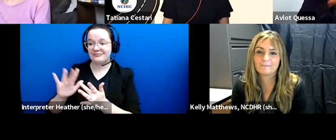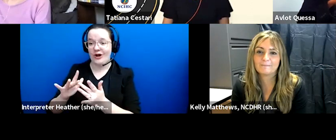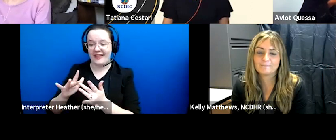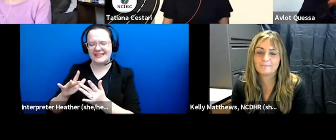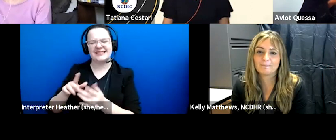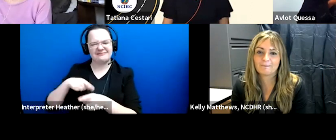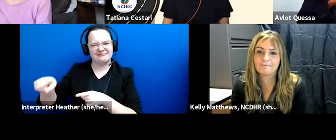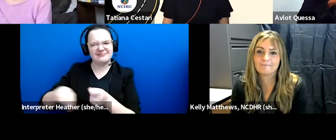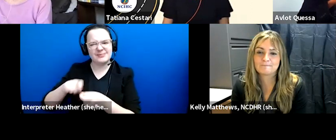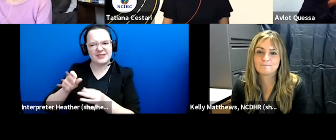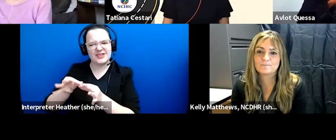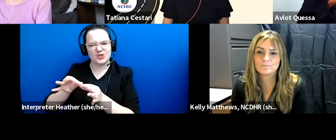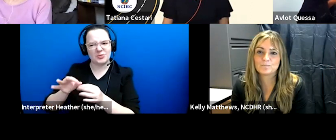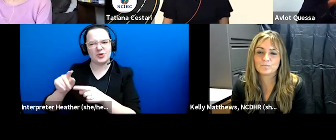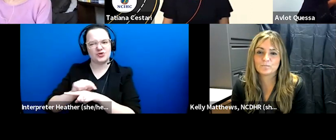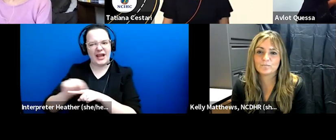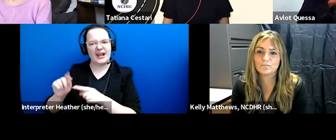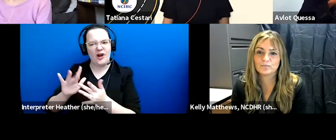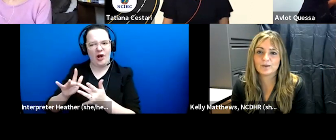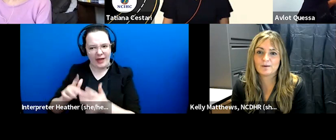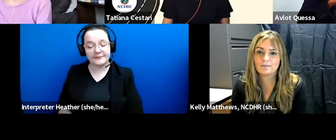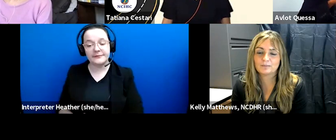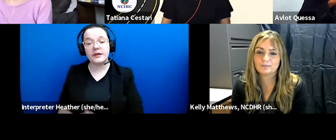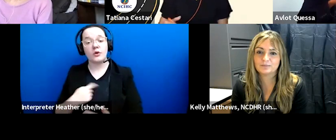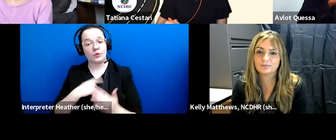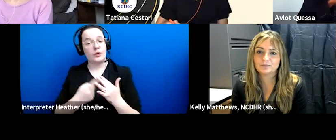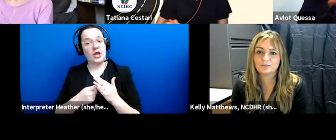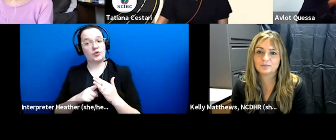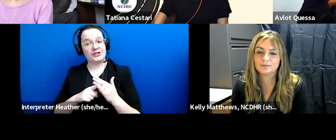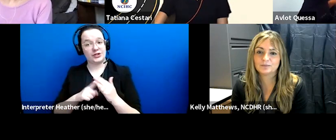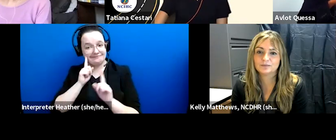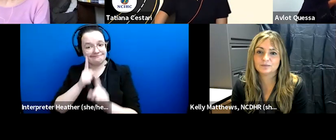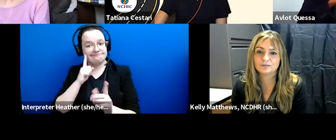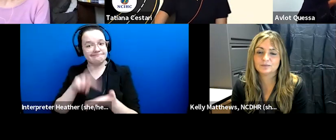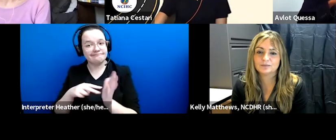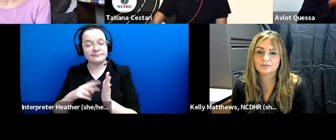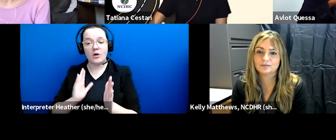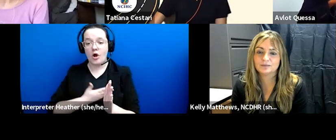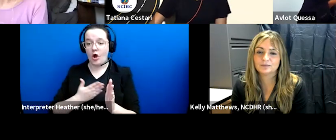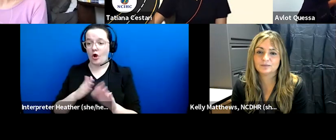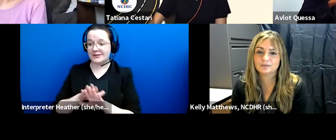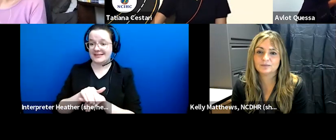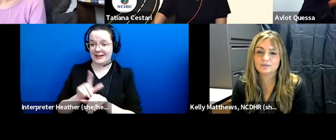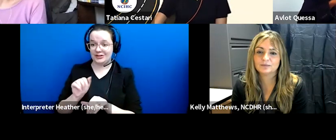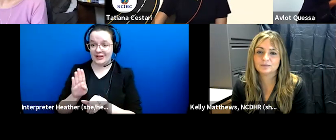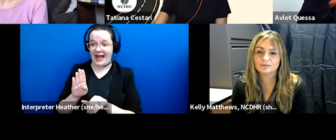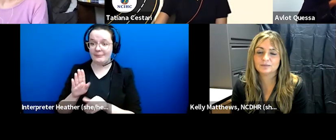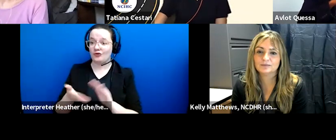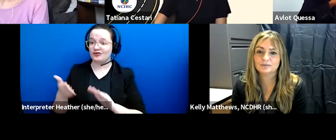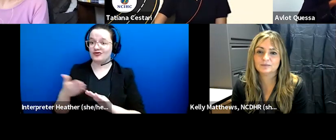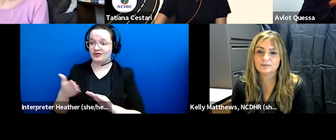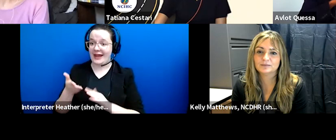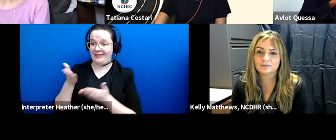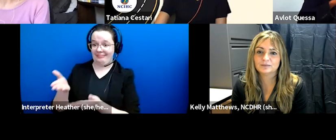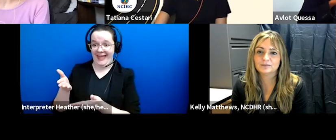specifically and we originally intended to run our simulation lab on site at marion university